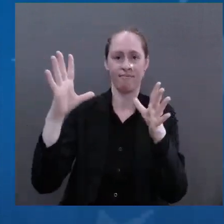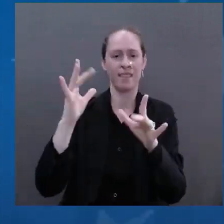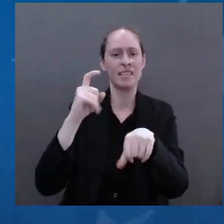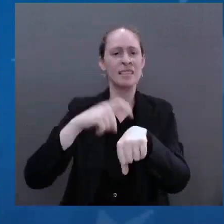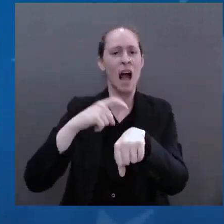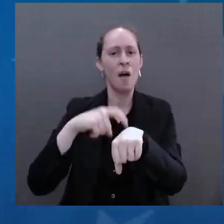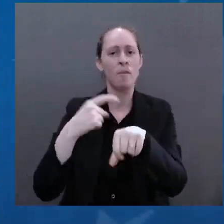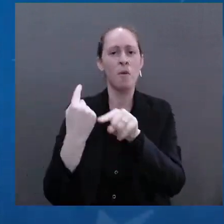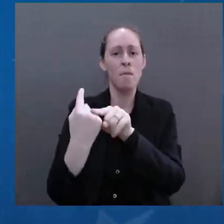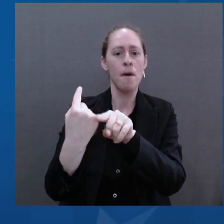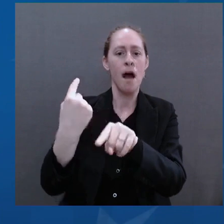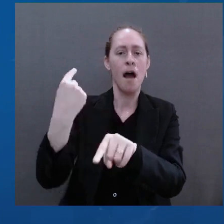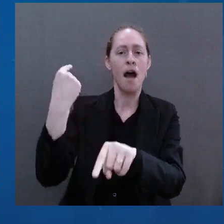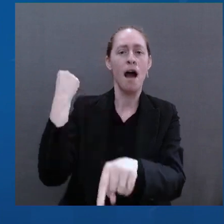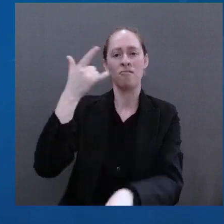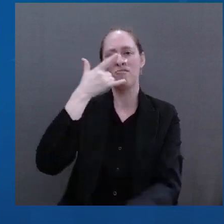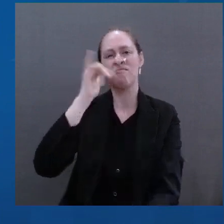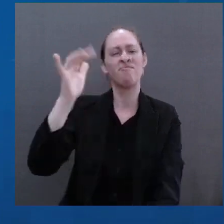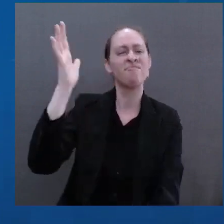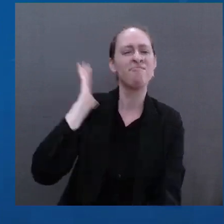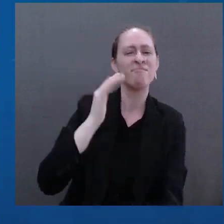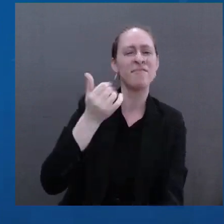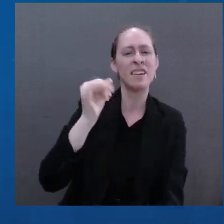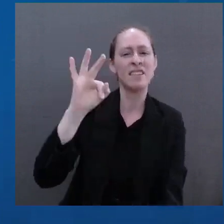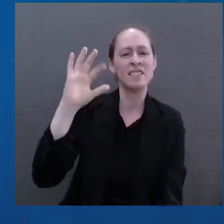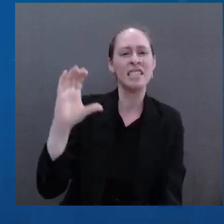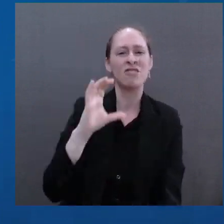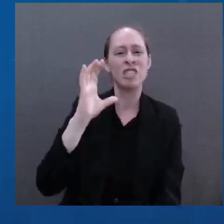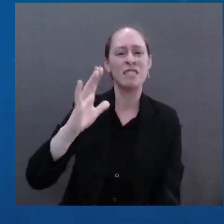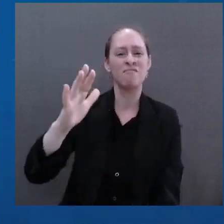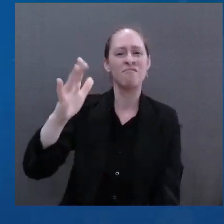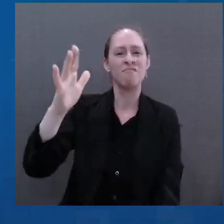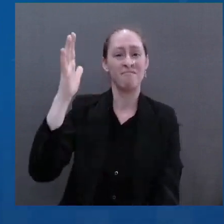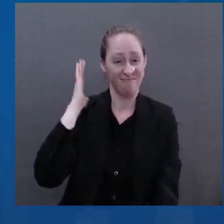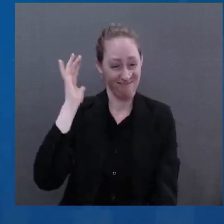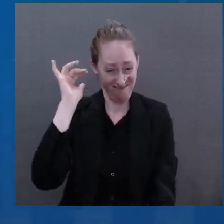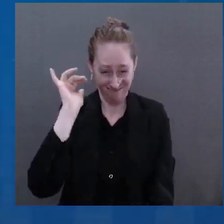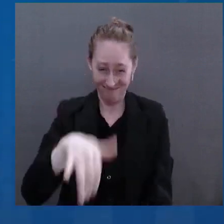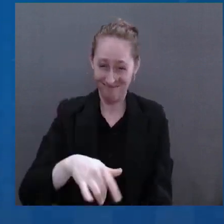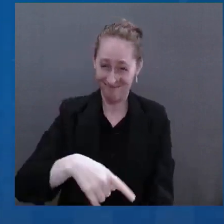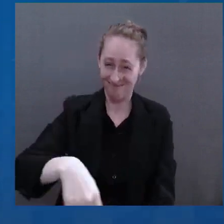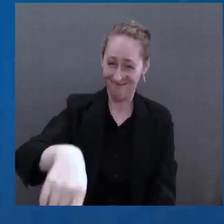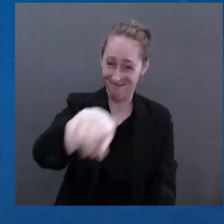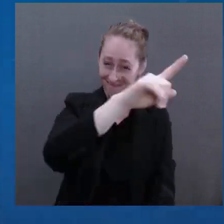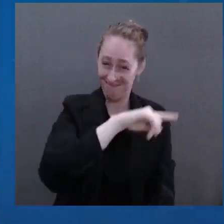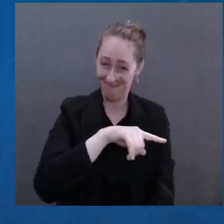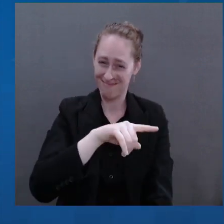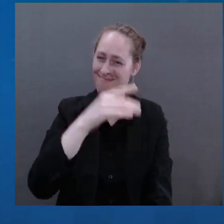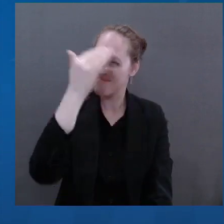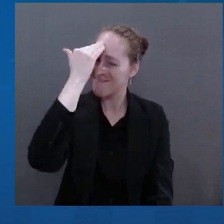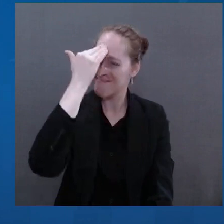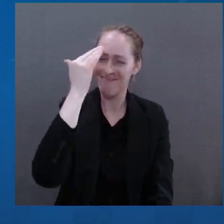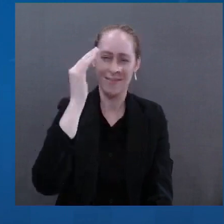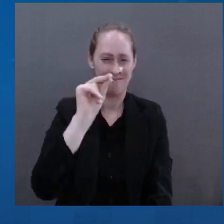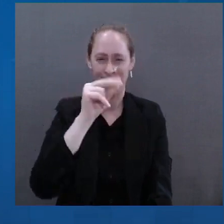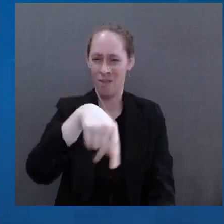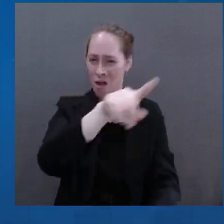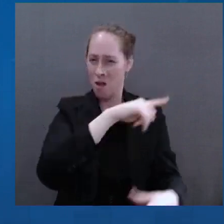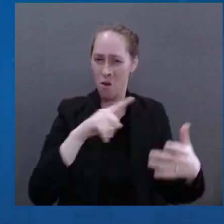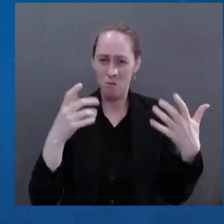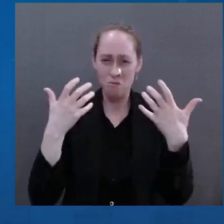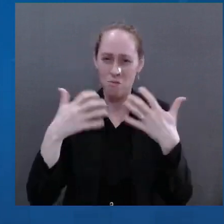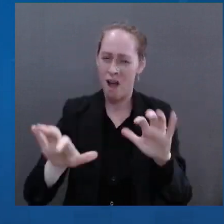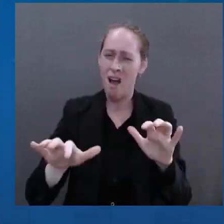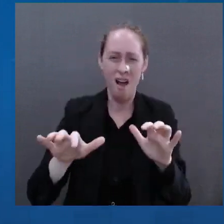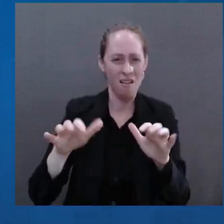reserve you deserve for your families and your children. I'm telling you the truth. This war is not